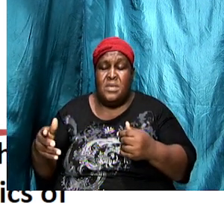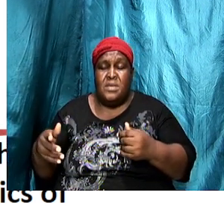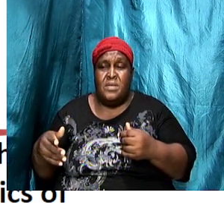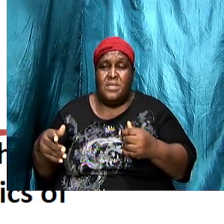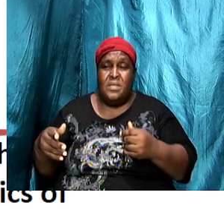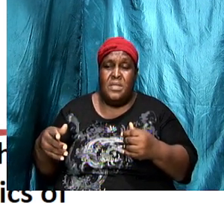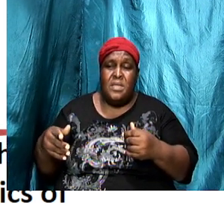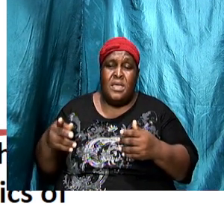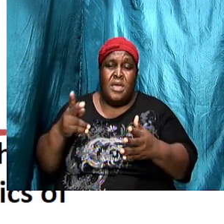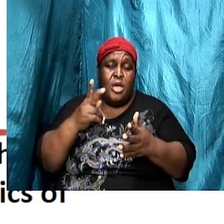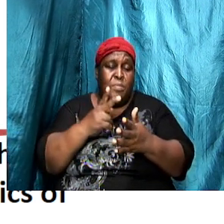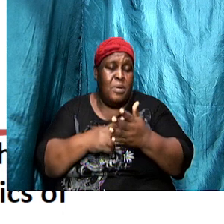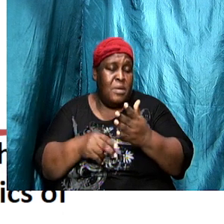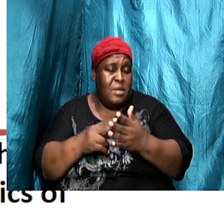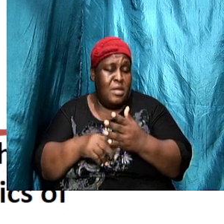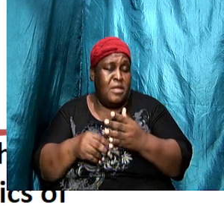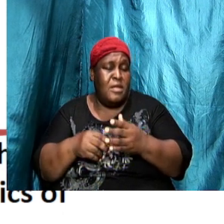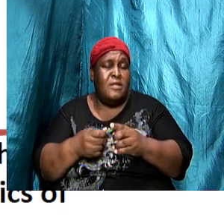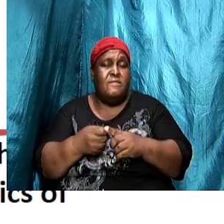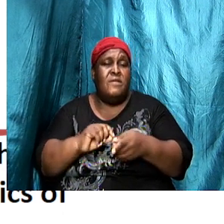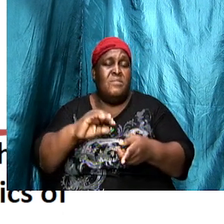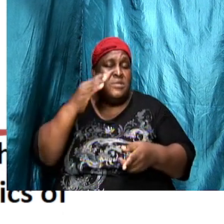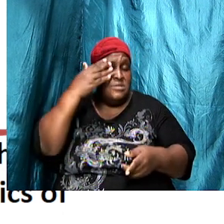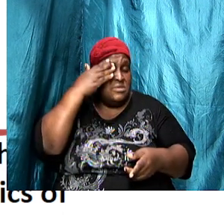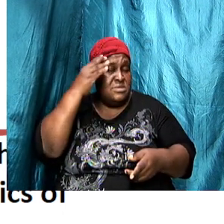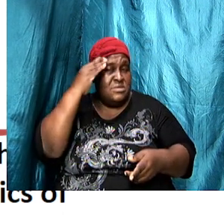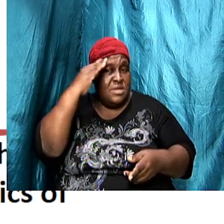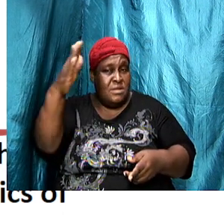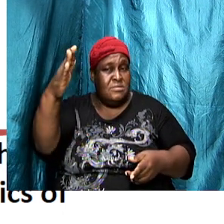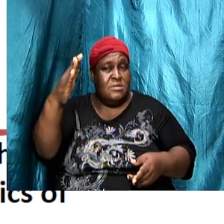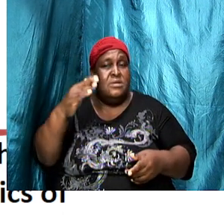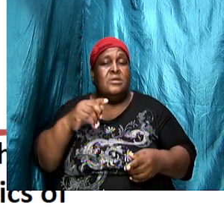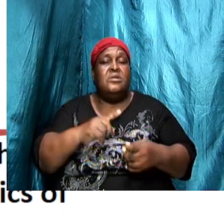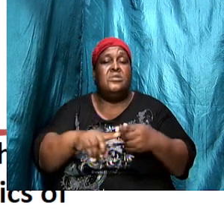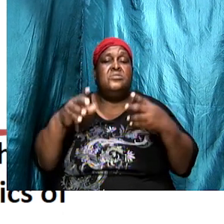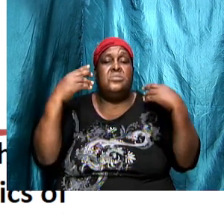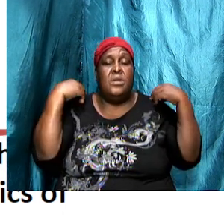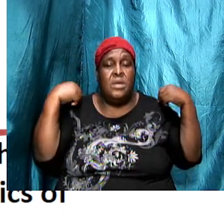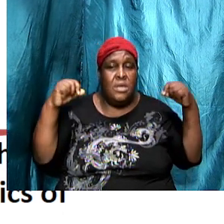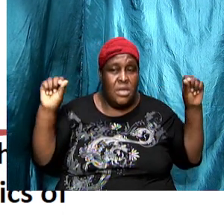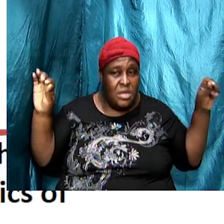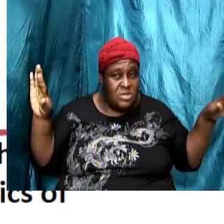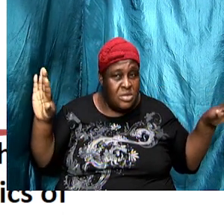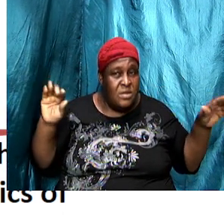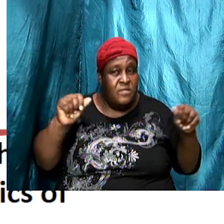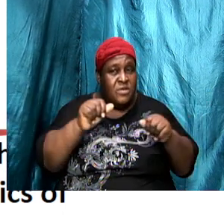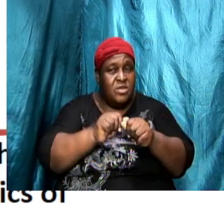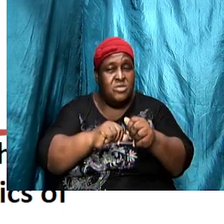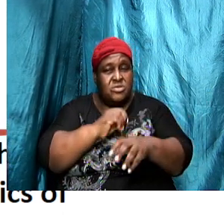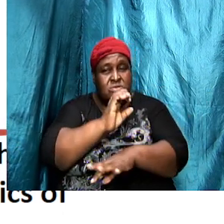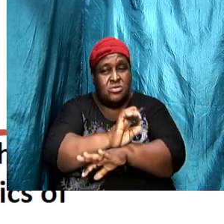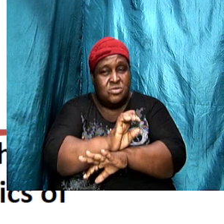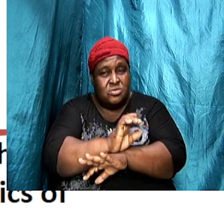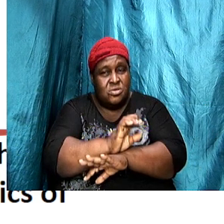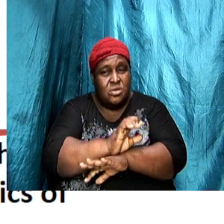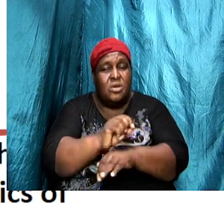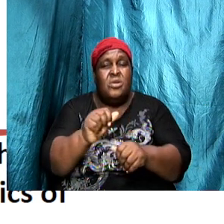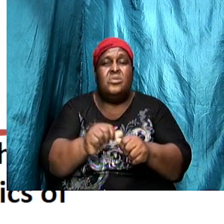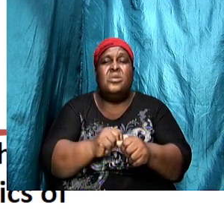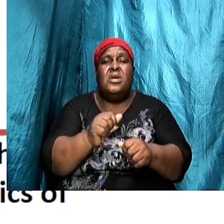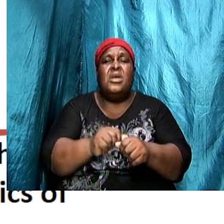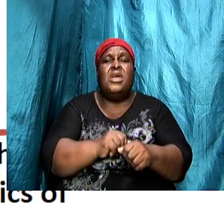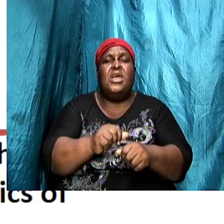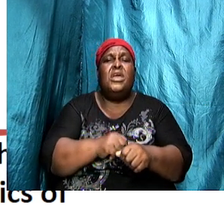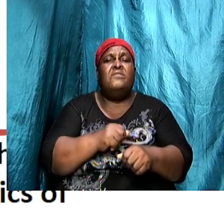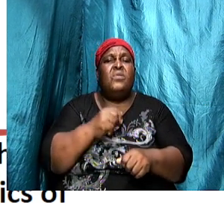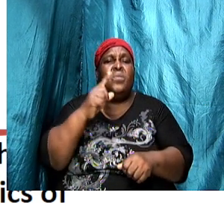Apart from the salutation to the angel of each church, to every one